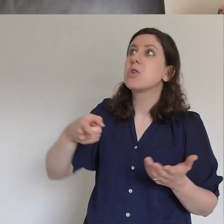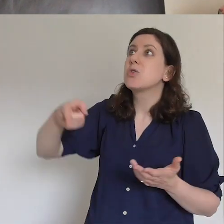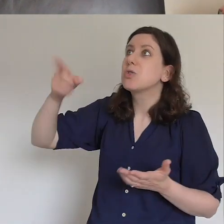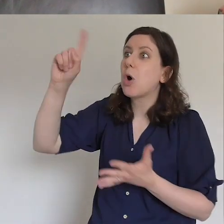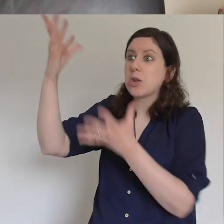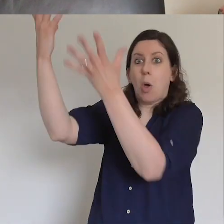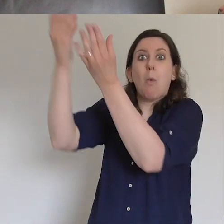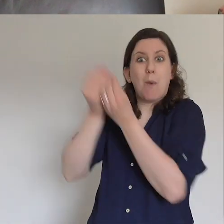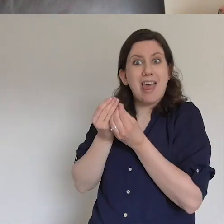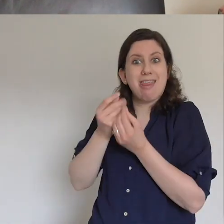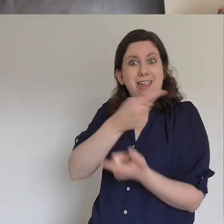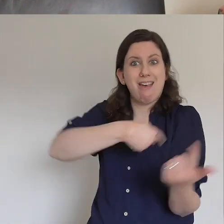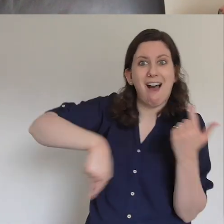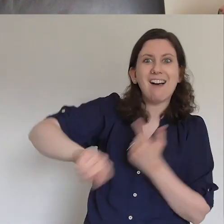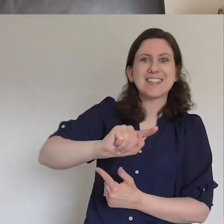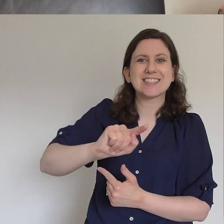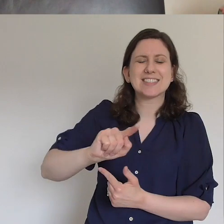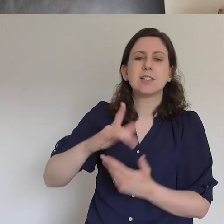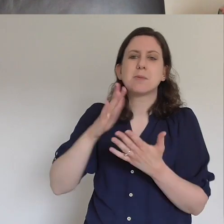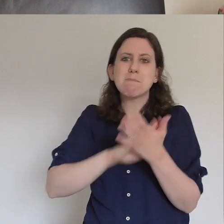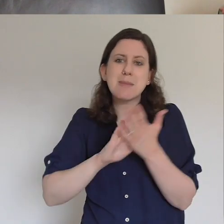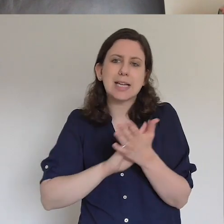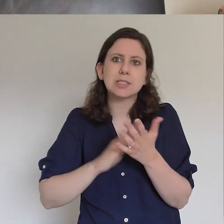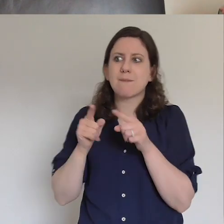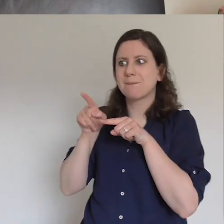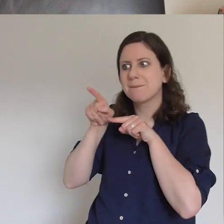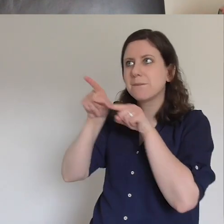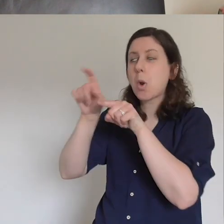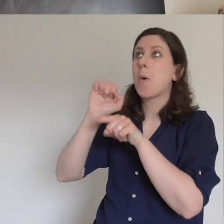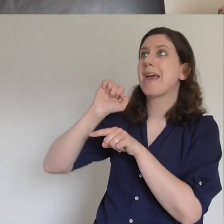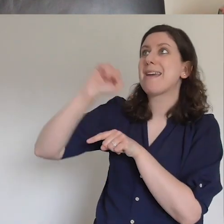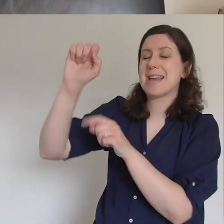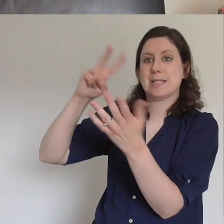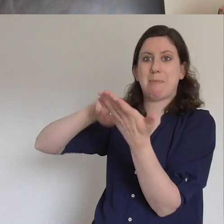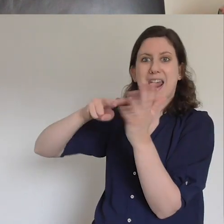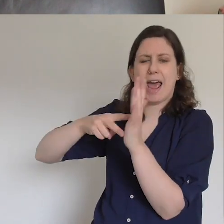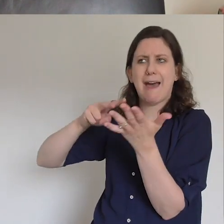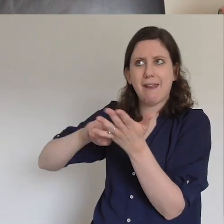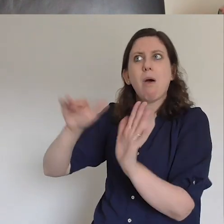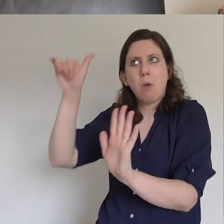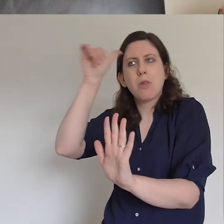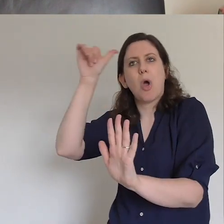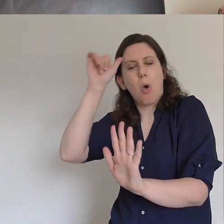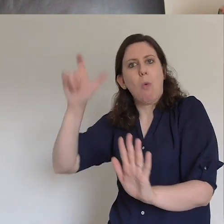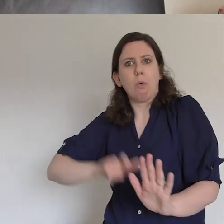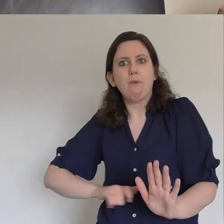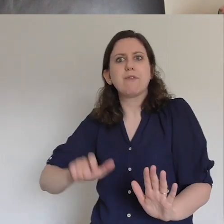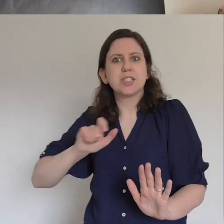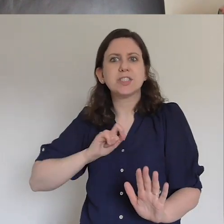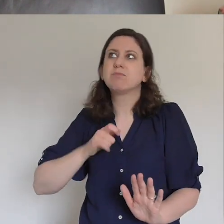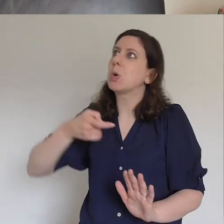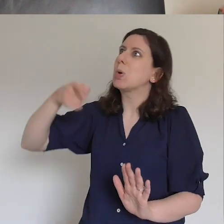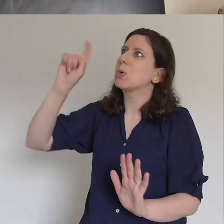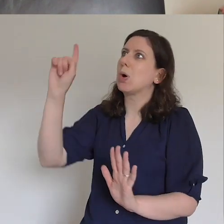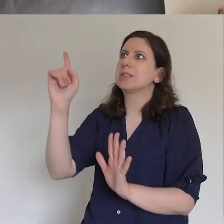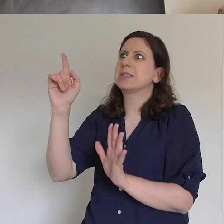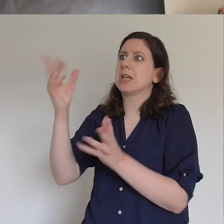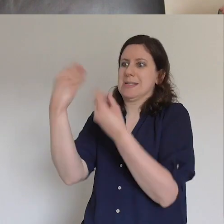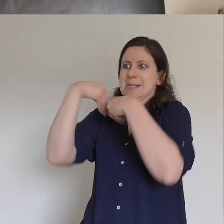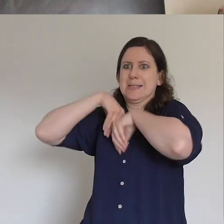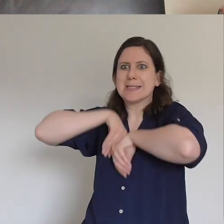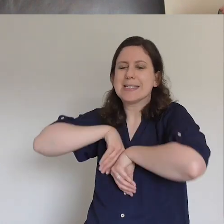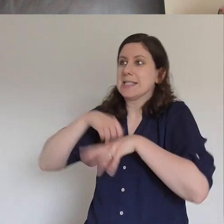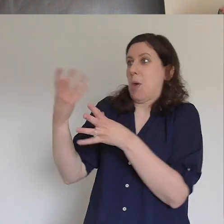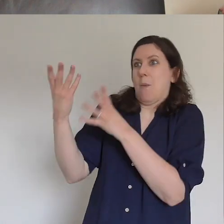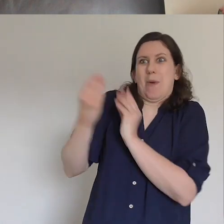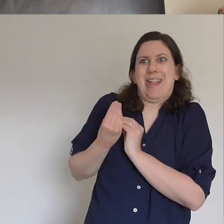fights for us. If we're fighting for his agenda, we can know that he's fighting with us, in us and through us and I think that's some